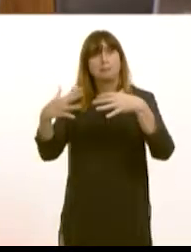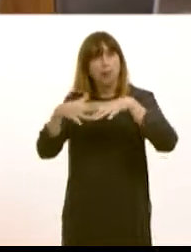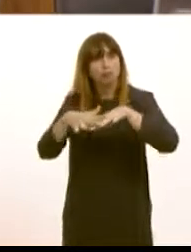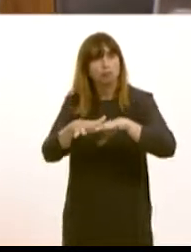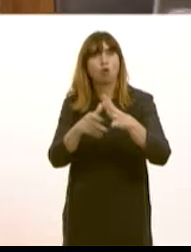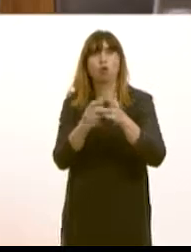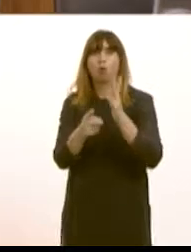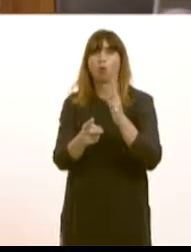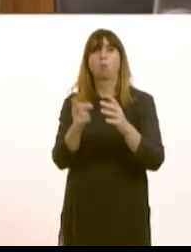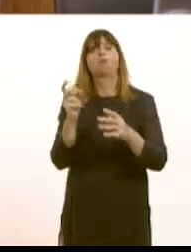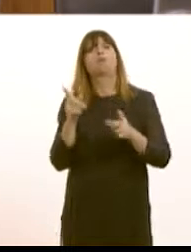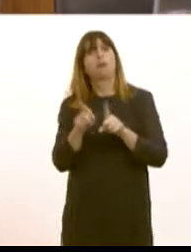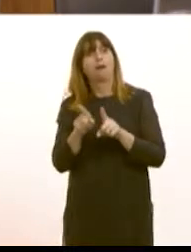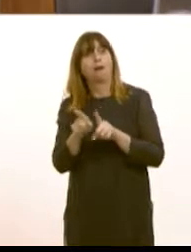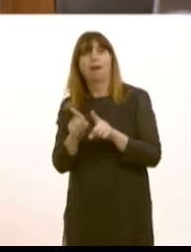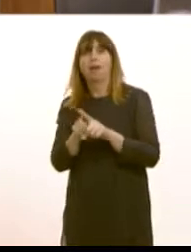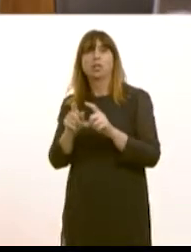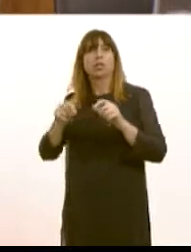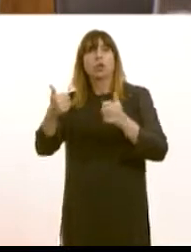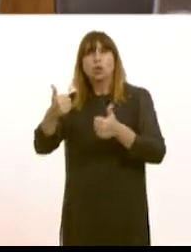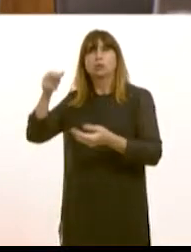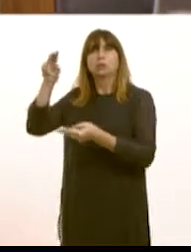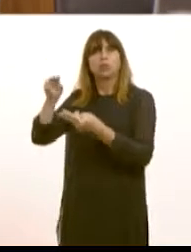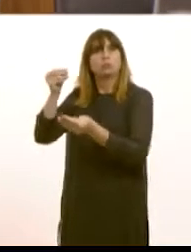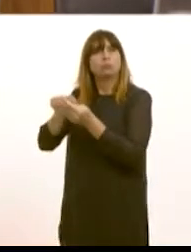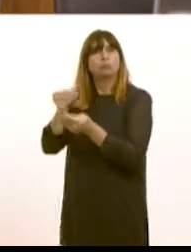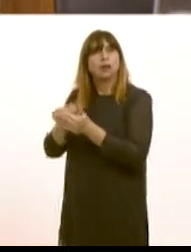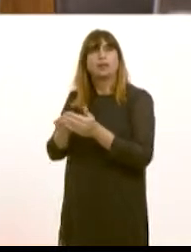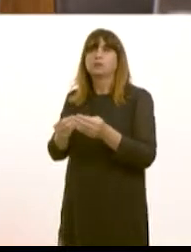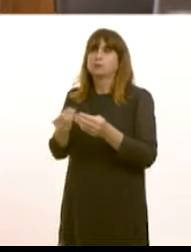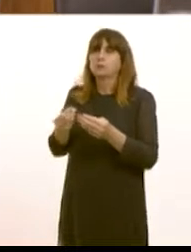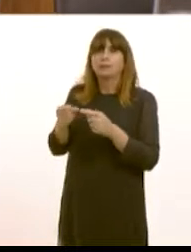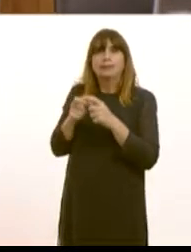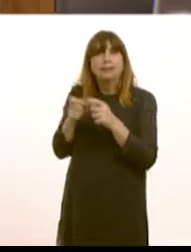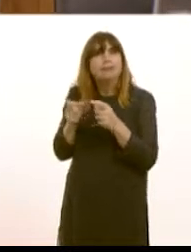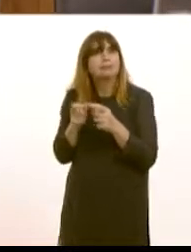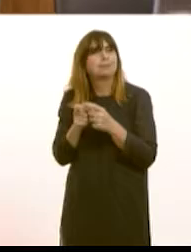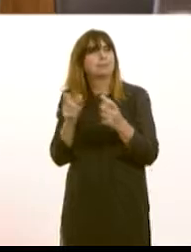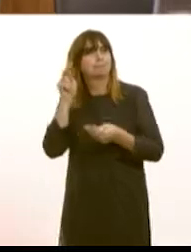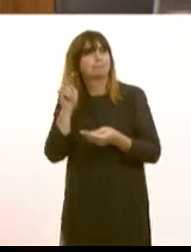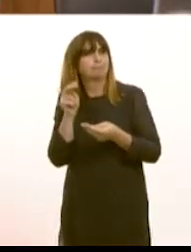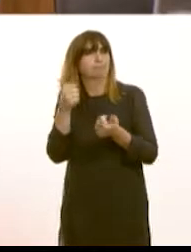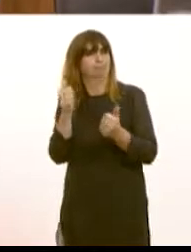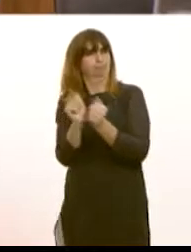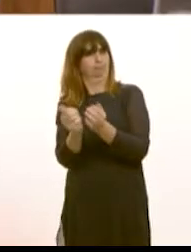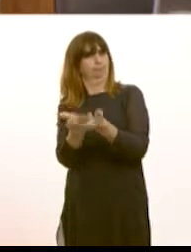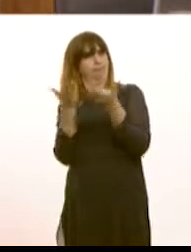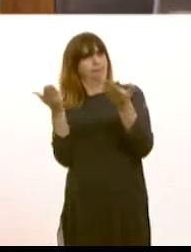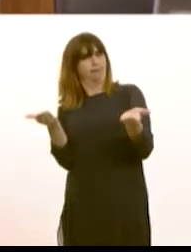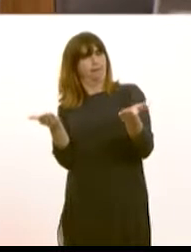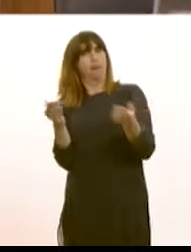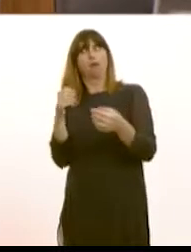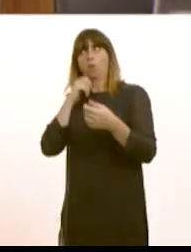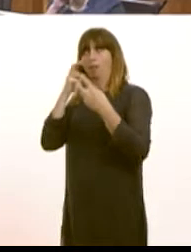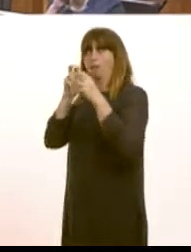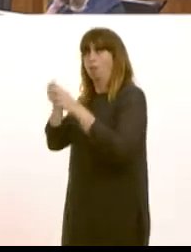service to passengers at a fair price and these are the issues that we will be exploring as the Metro procurement process